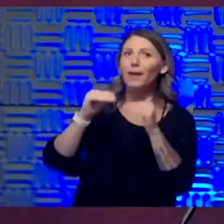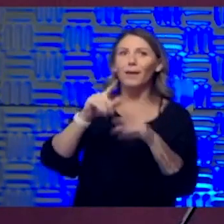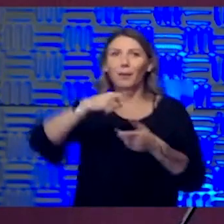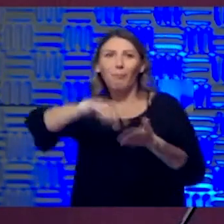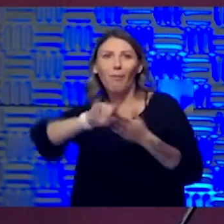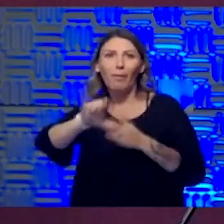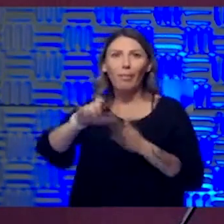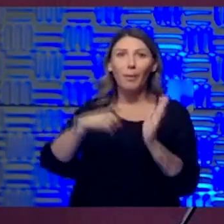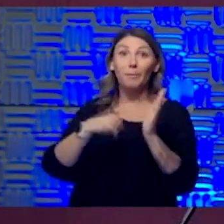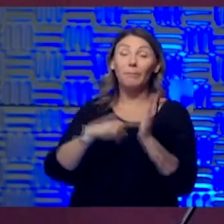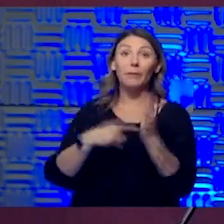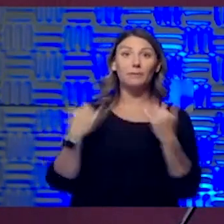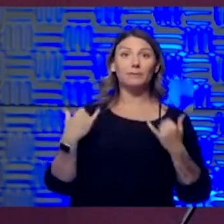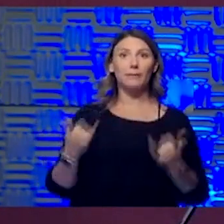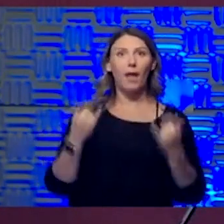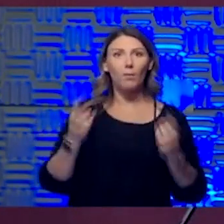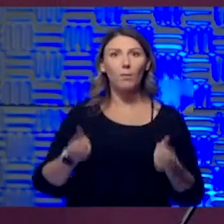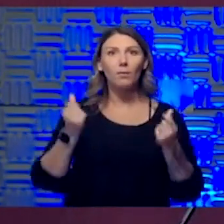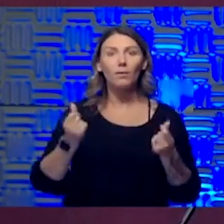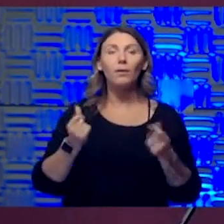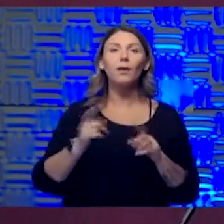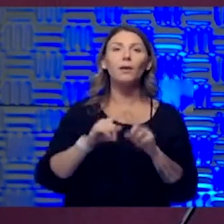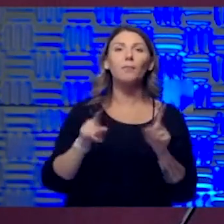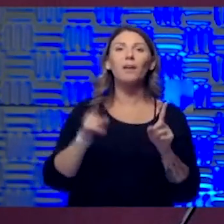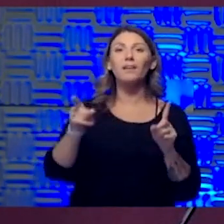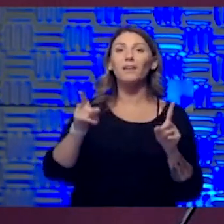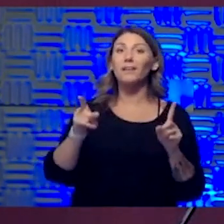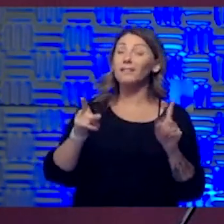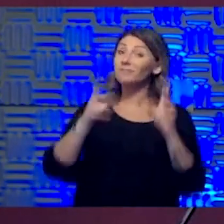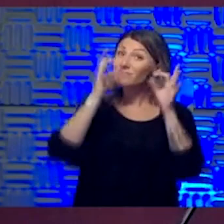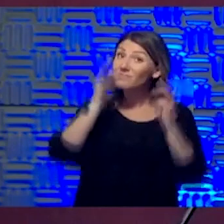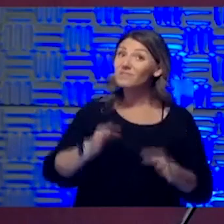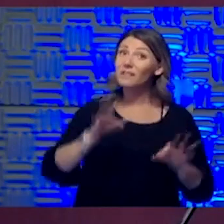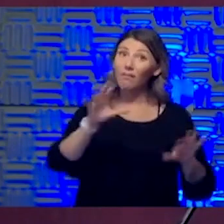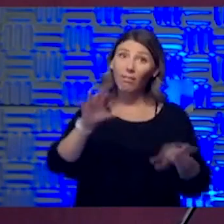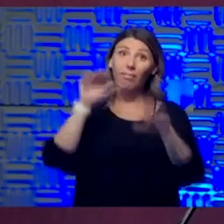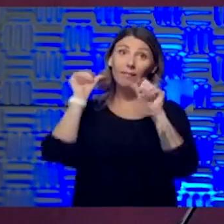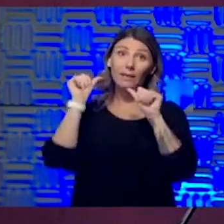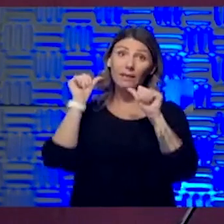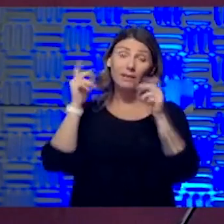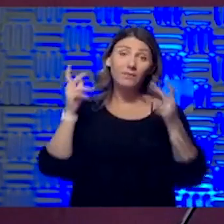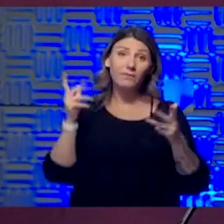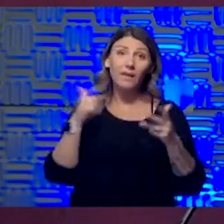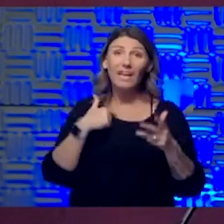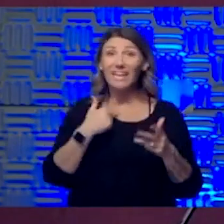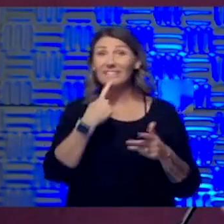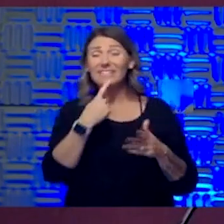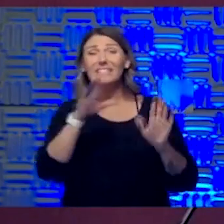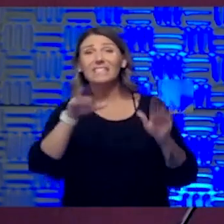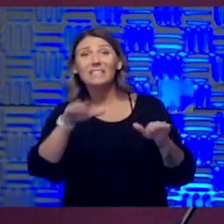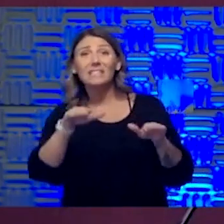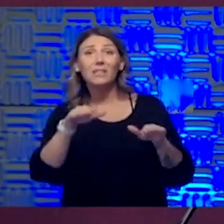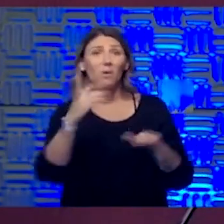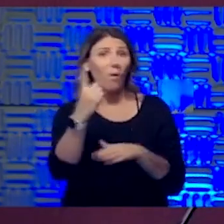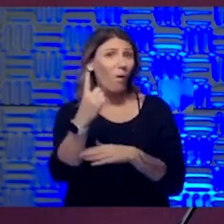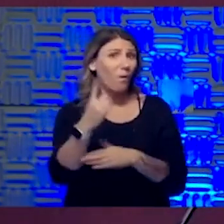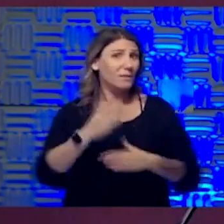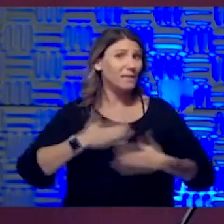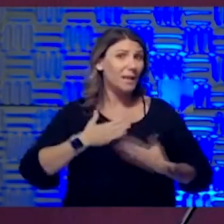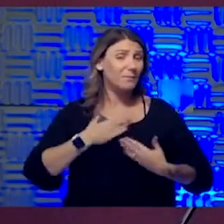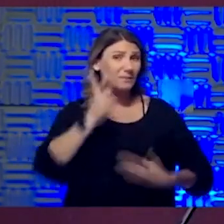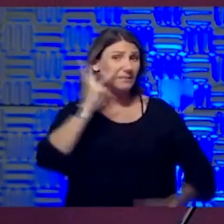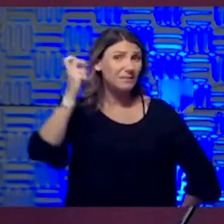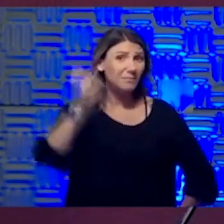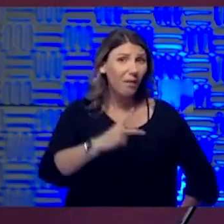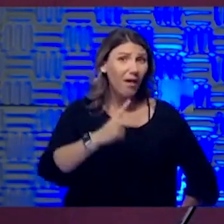flexible. Um, and, and, you he's still elected to leave it. And so I do what I usually do is say, Hey, we're always glad to see you back. If